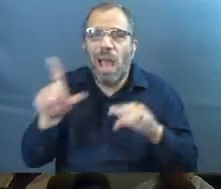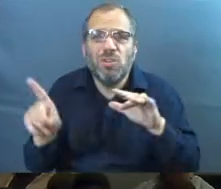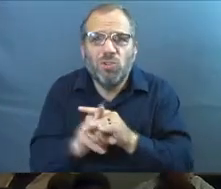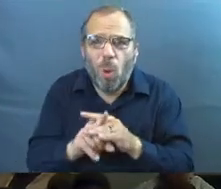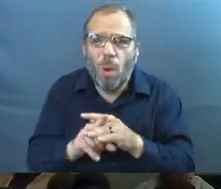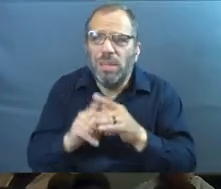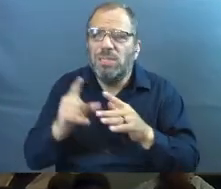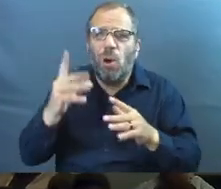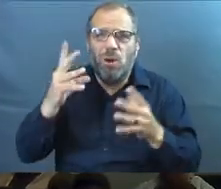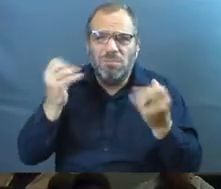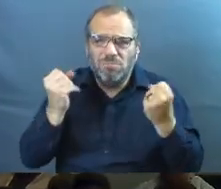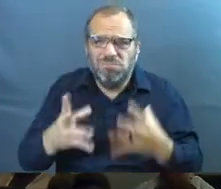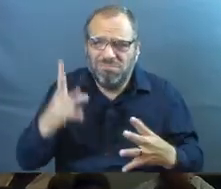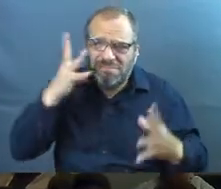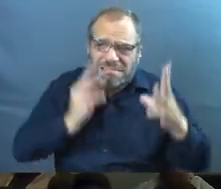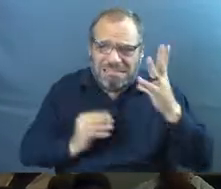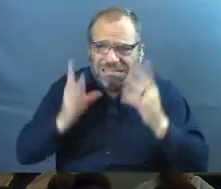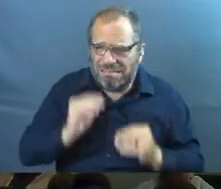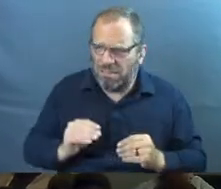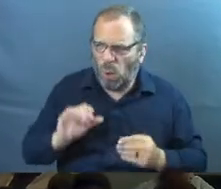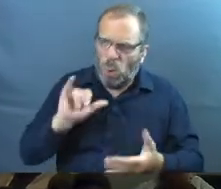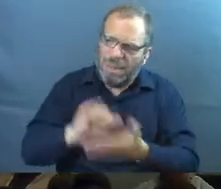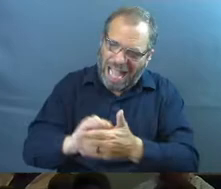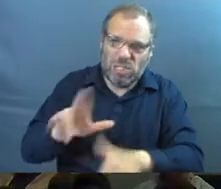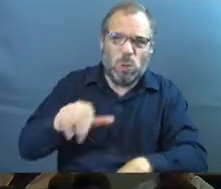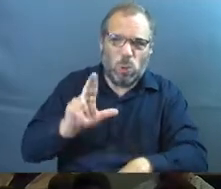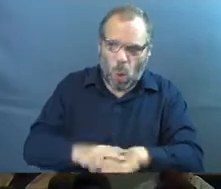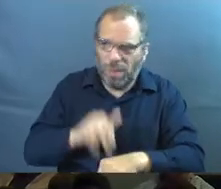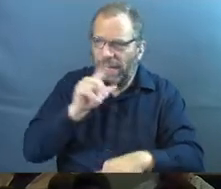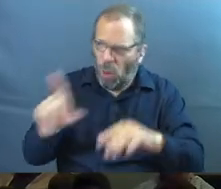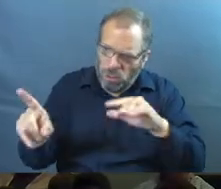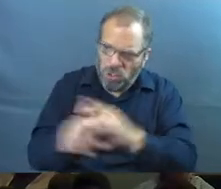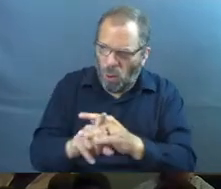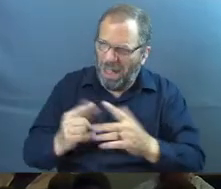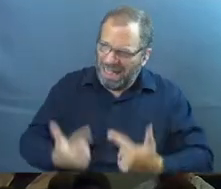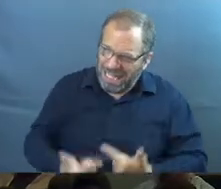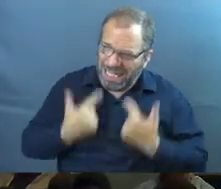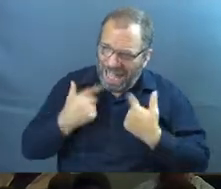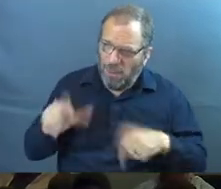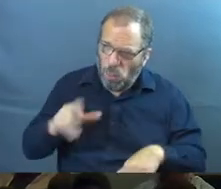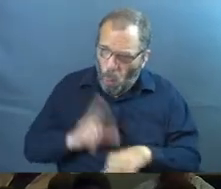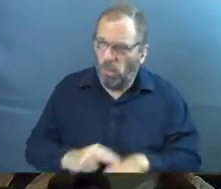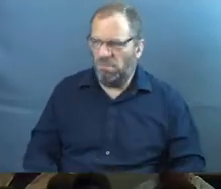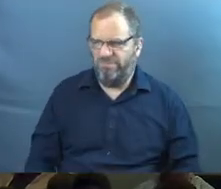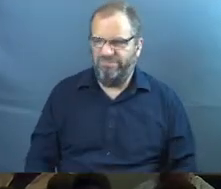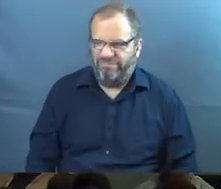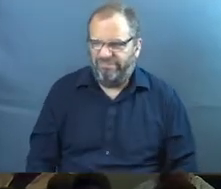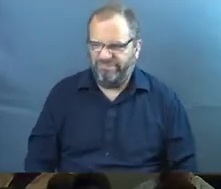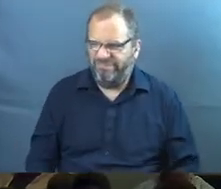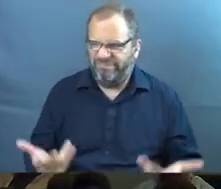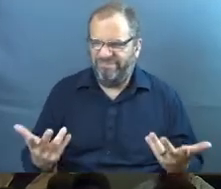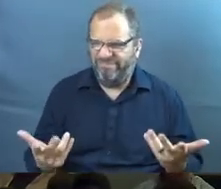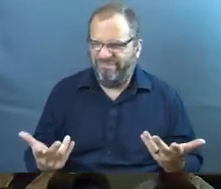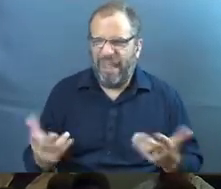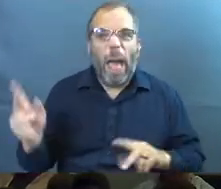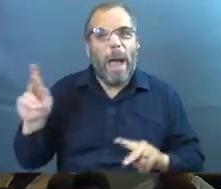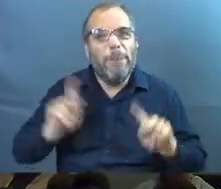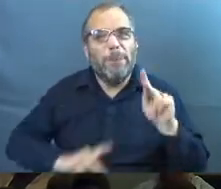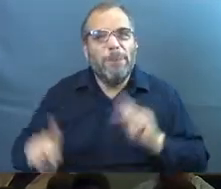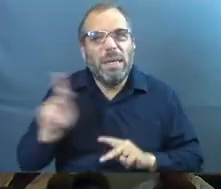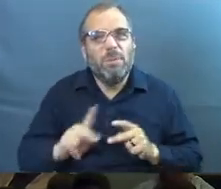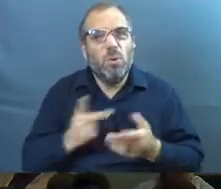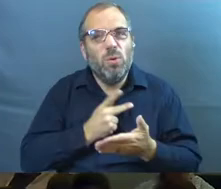so much so that you just thought, this is how it is. This is what life is like. It's people